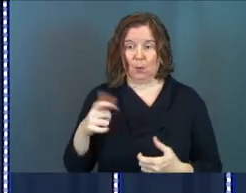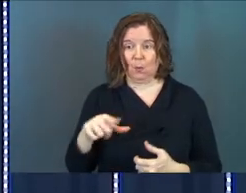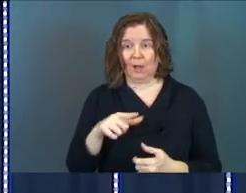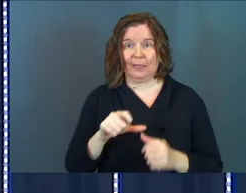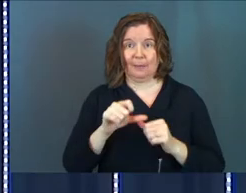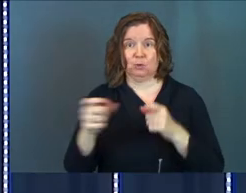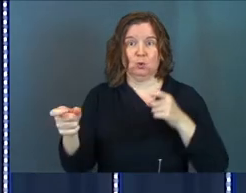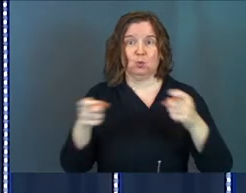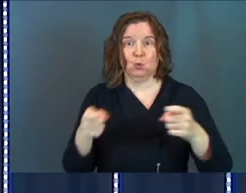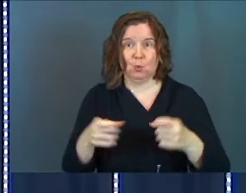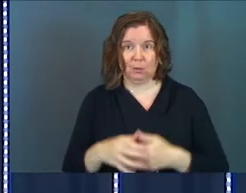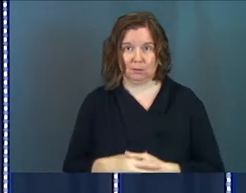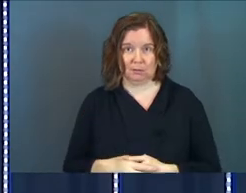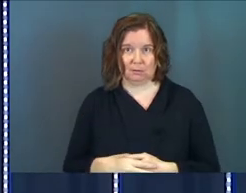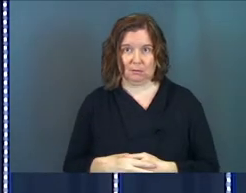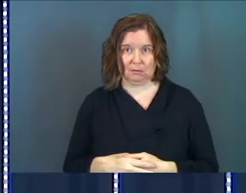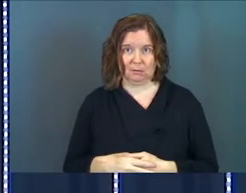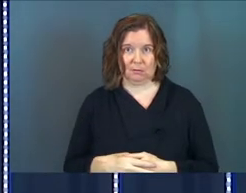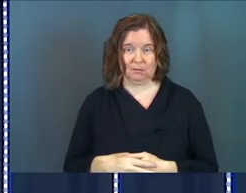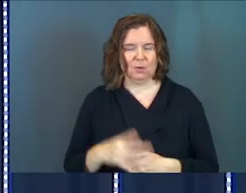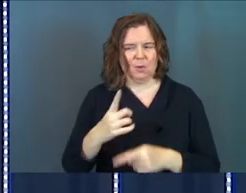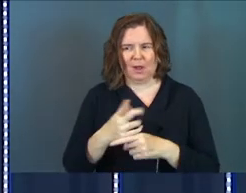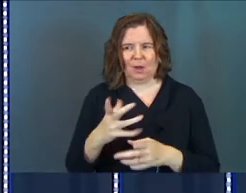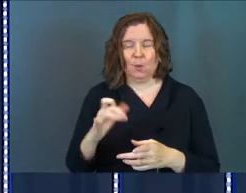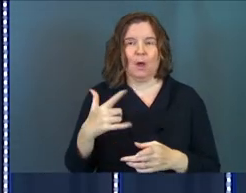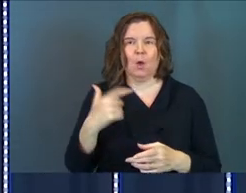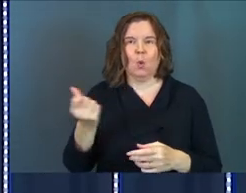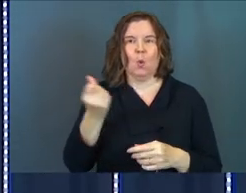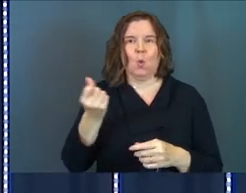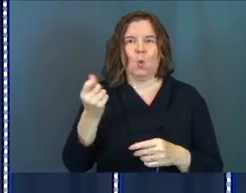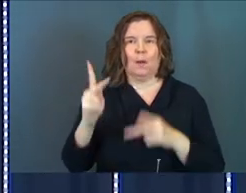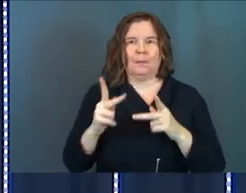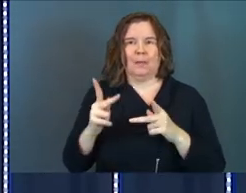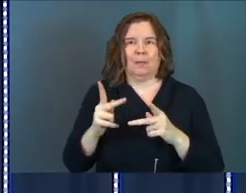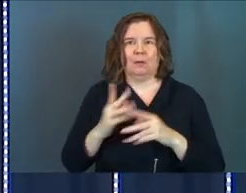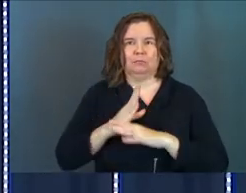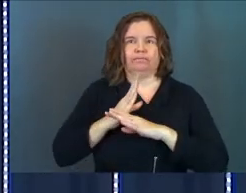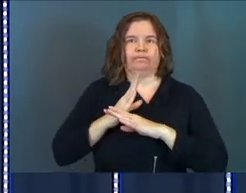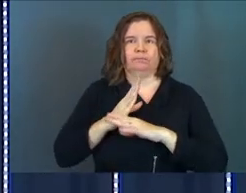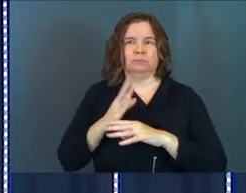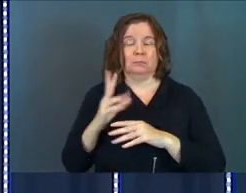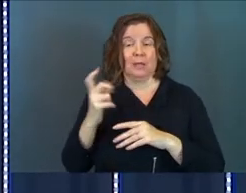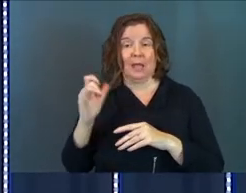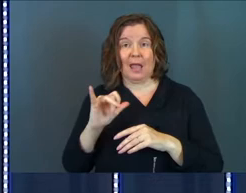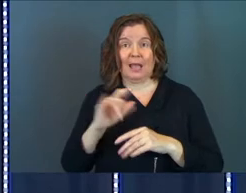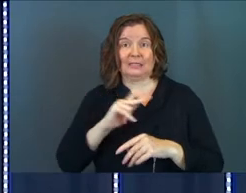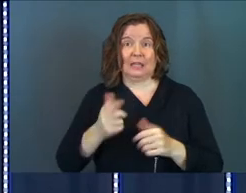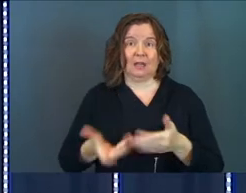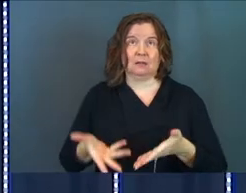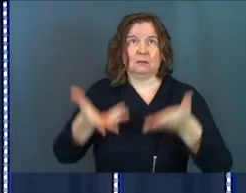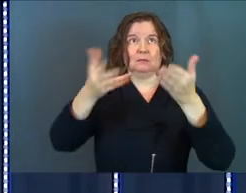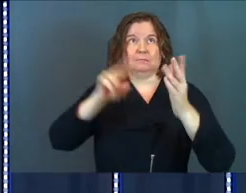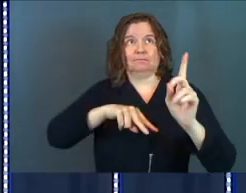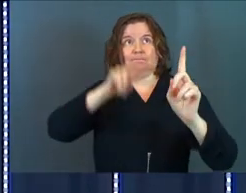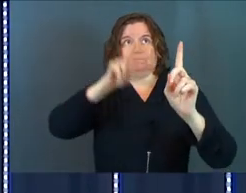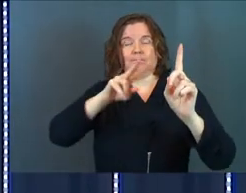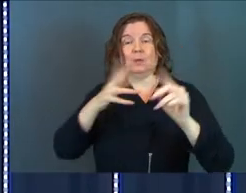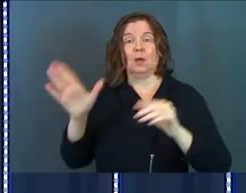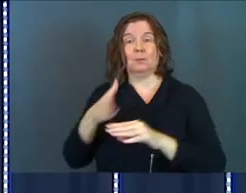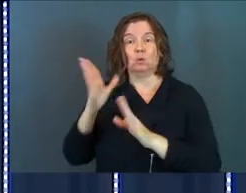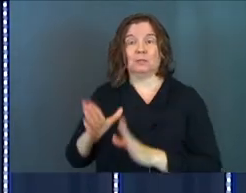want them to rule. Right? We'll hold people up as kings over us.